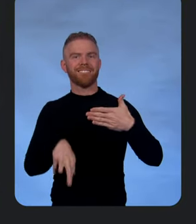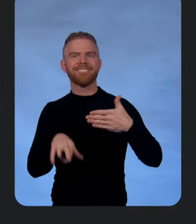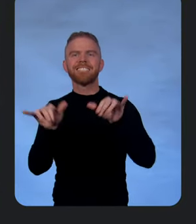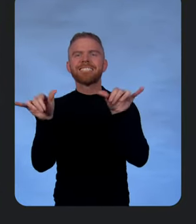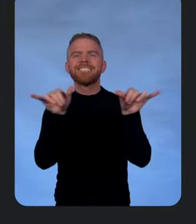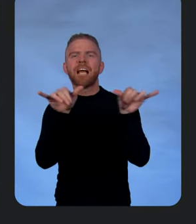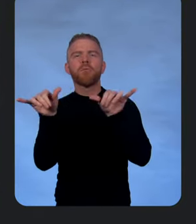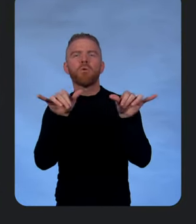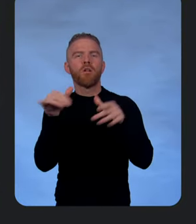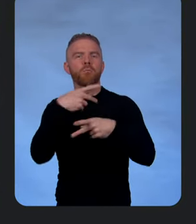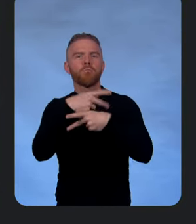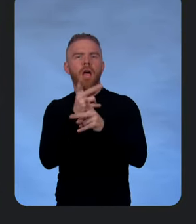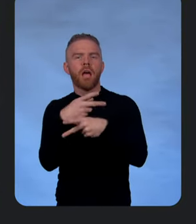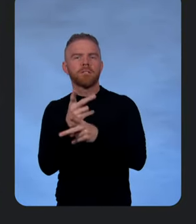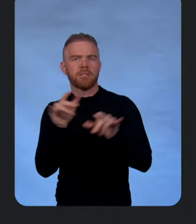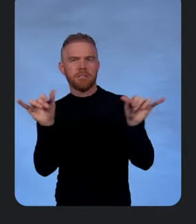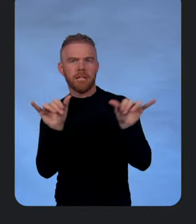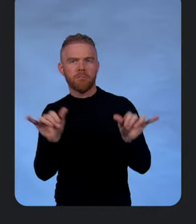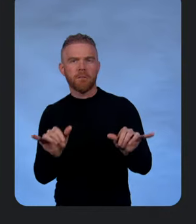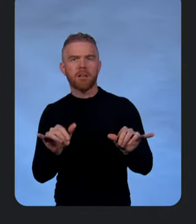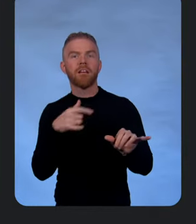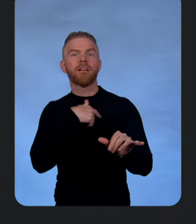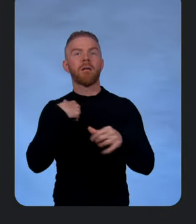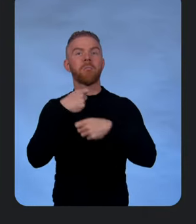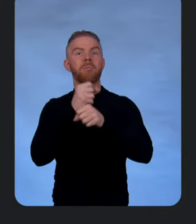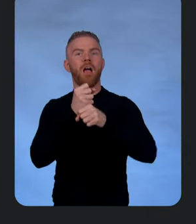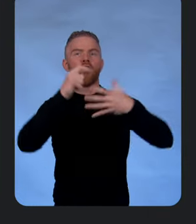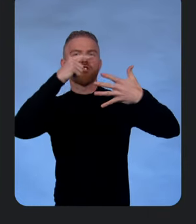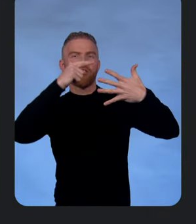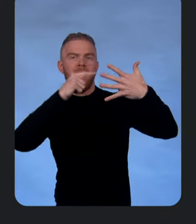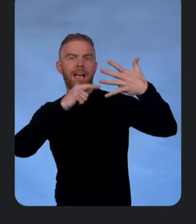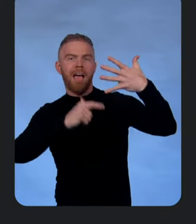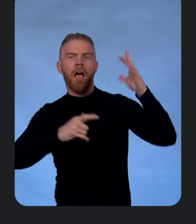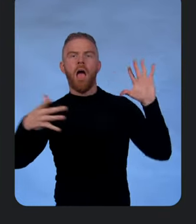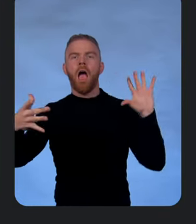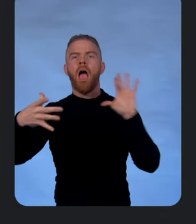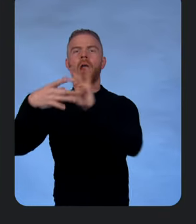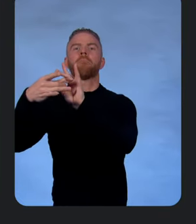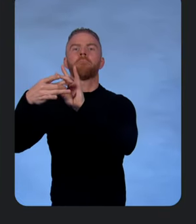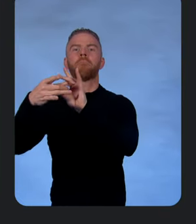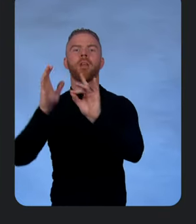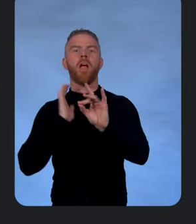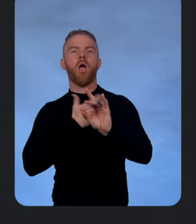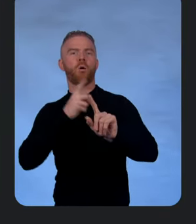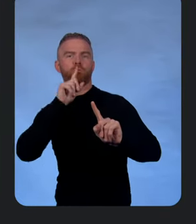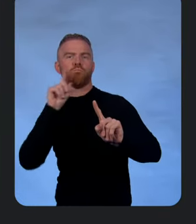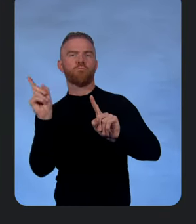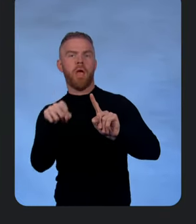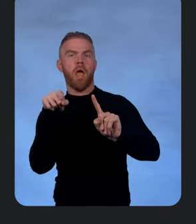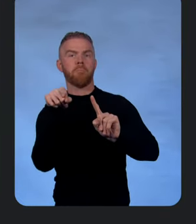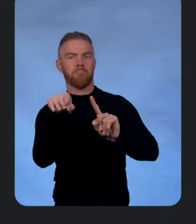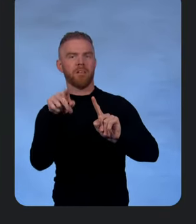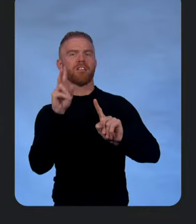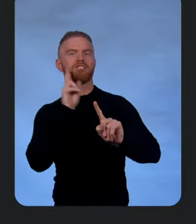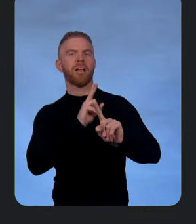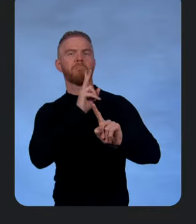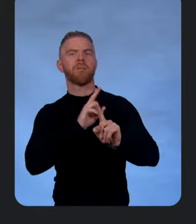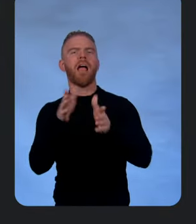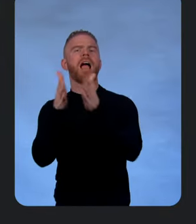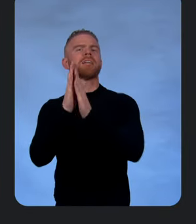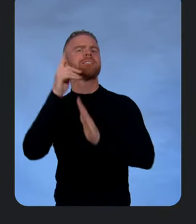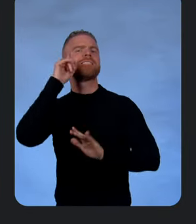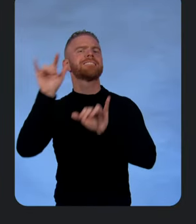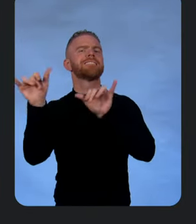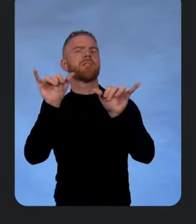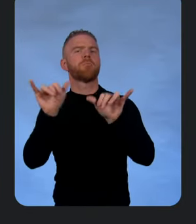a string which we then plug into our prompt to Gemini to ask it for similarity, right? And that prompt template, that's a Spring